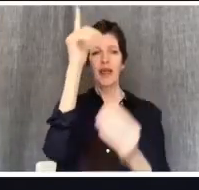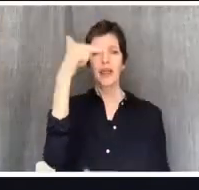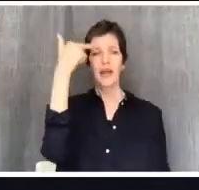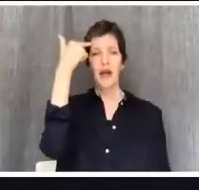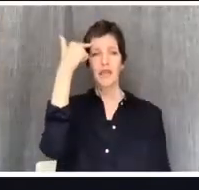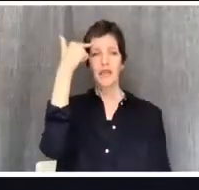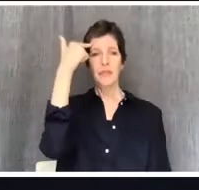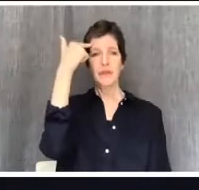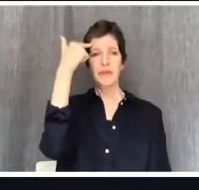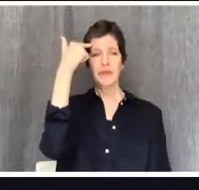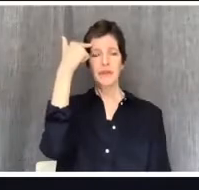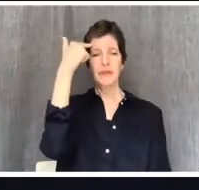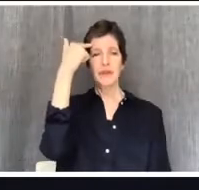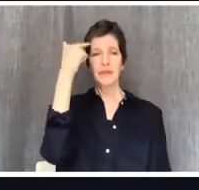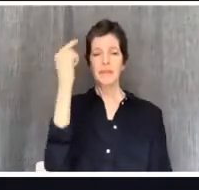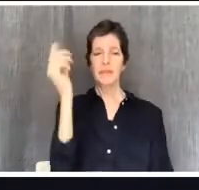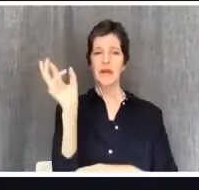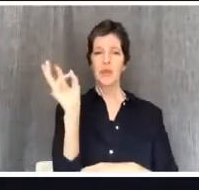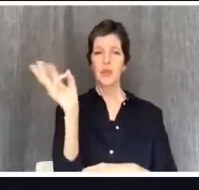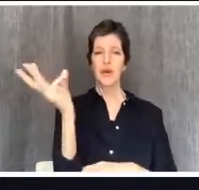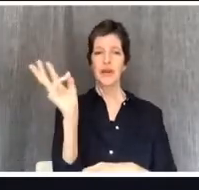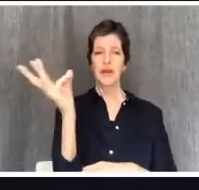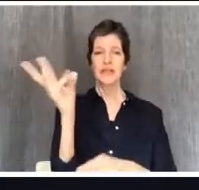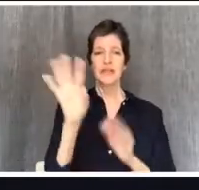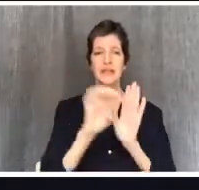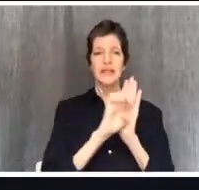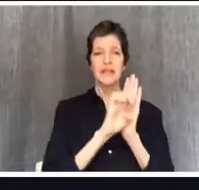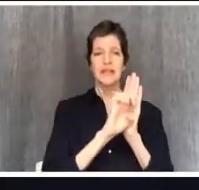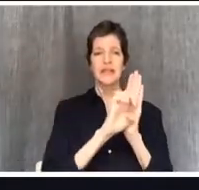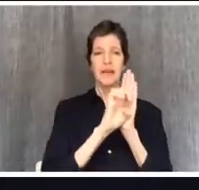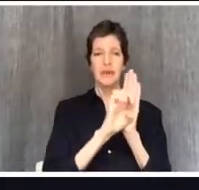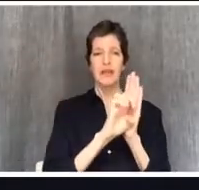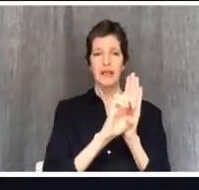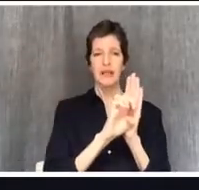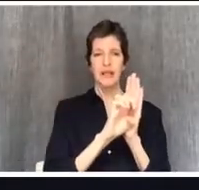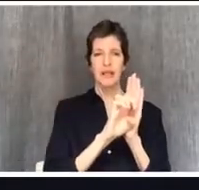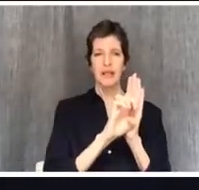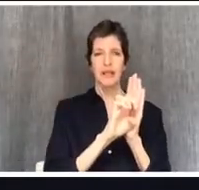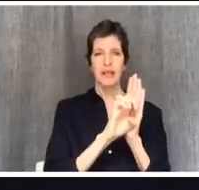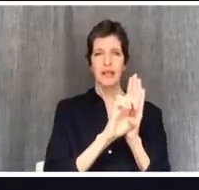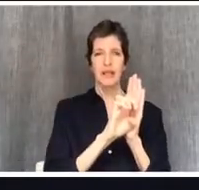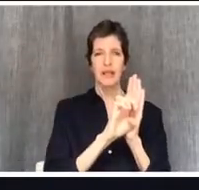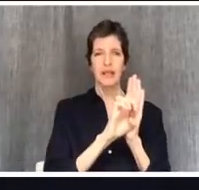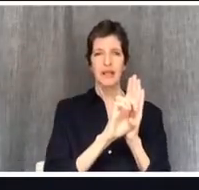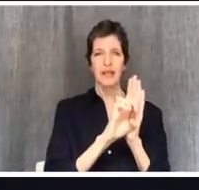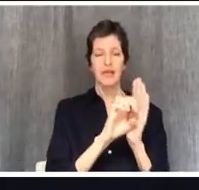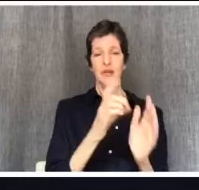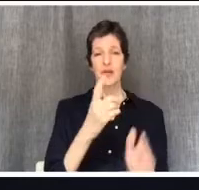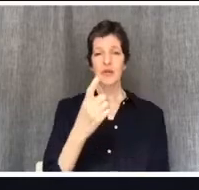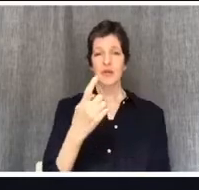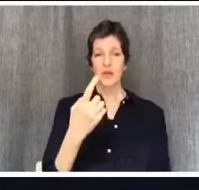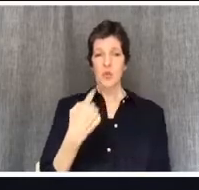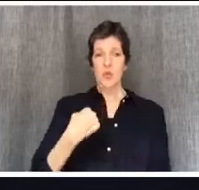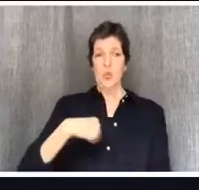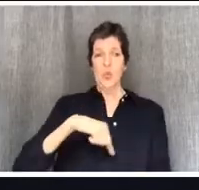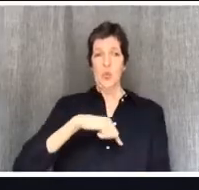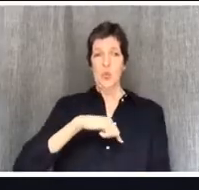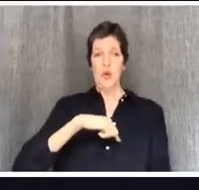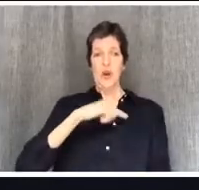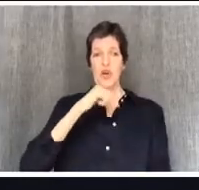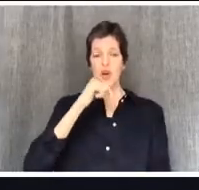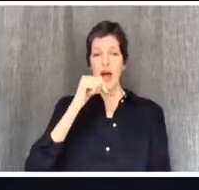sacrifice to the community around us. As far as I can tell right now, this is not persecution directed specifically at the church.